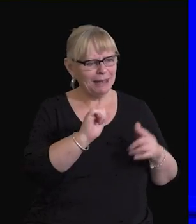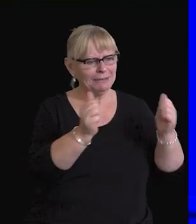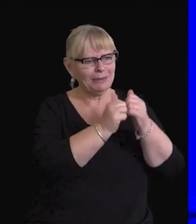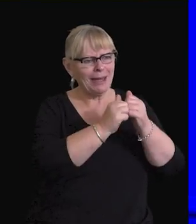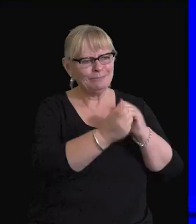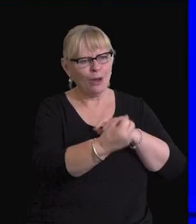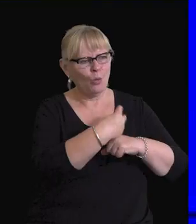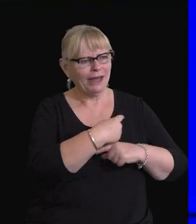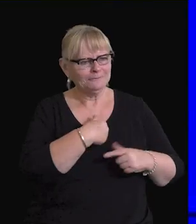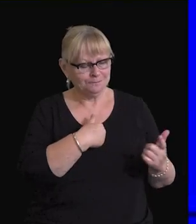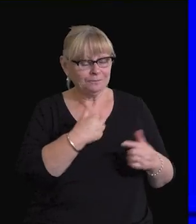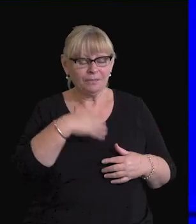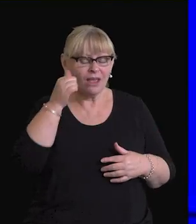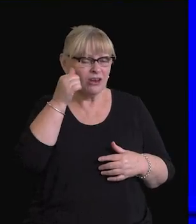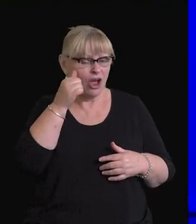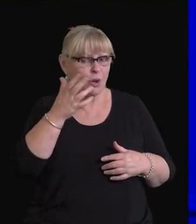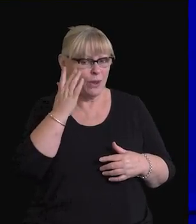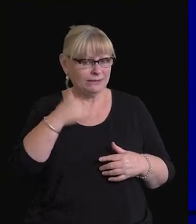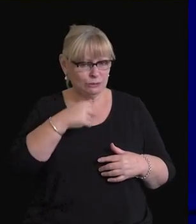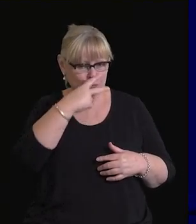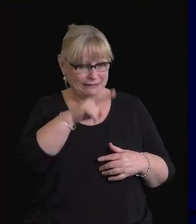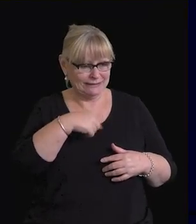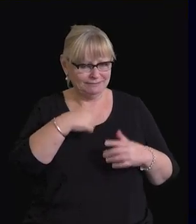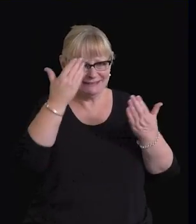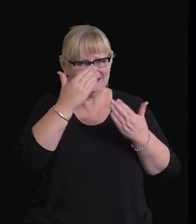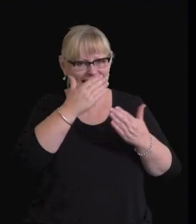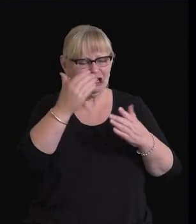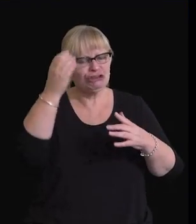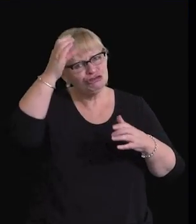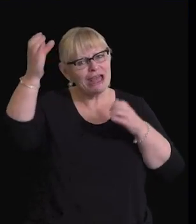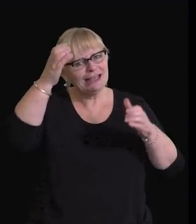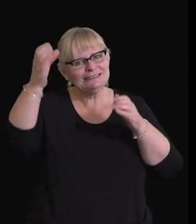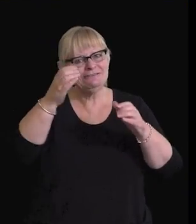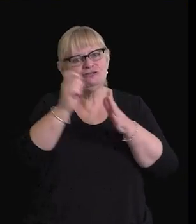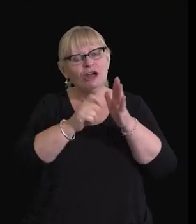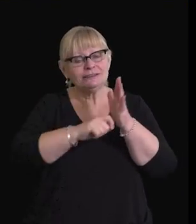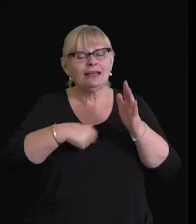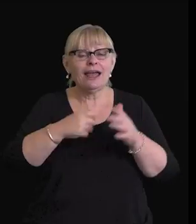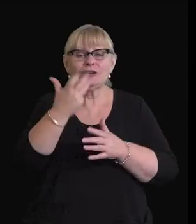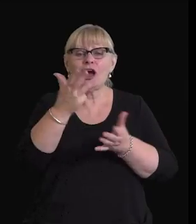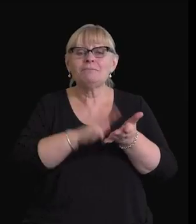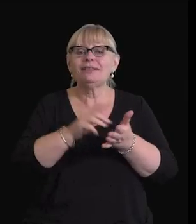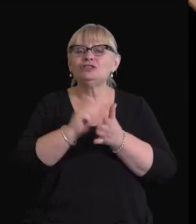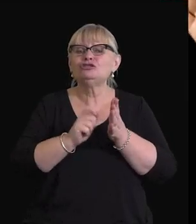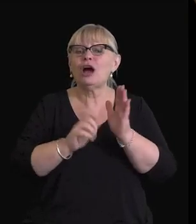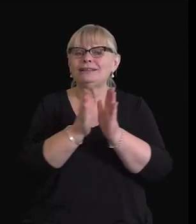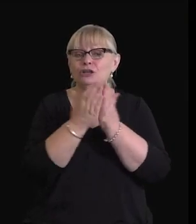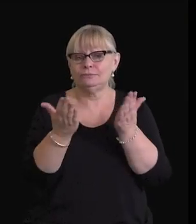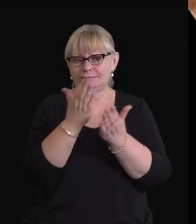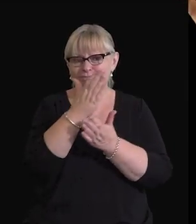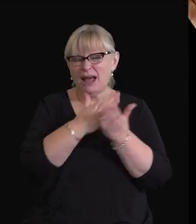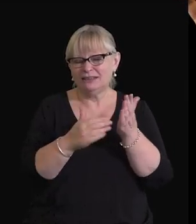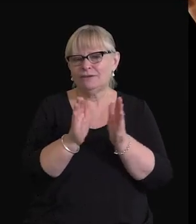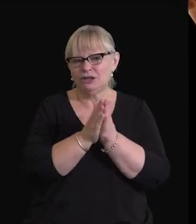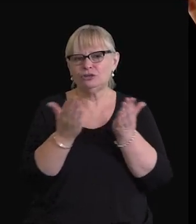I know what it's like because in my 20s, I studied creative writing. I had nine months to write part of a novel, and I'd write a block for